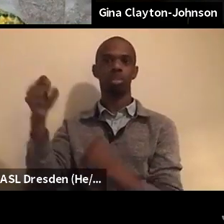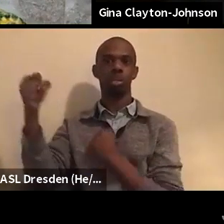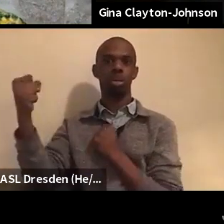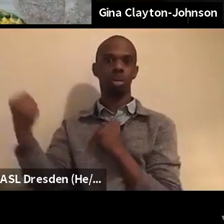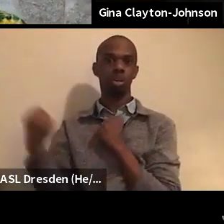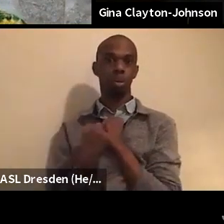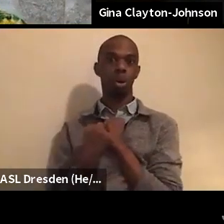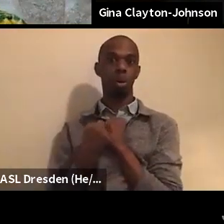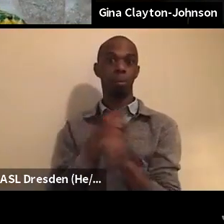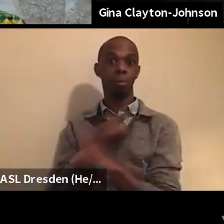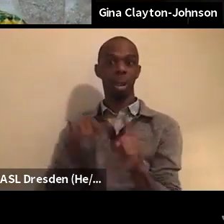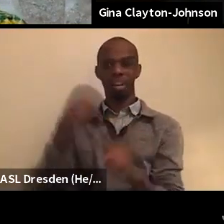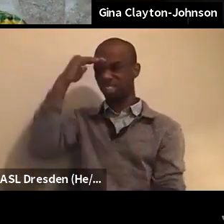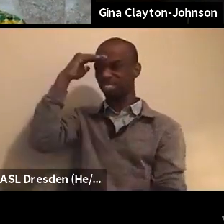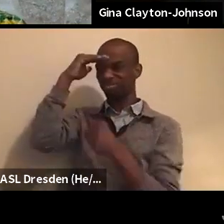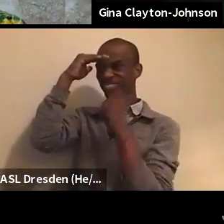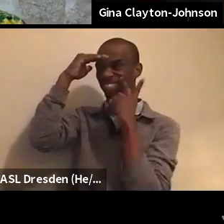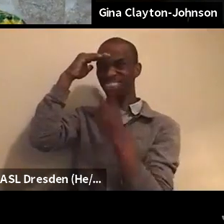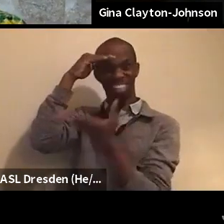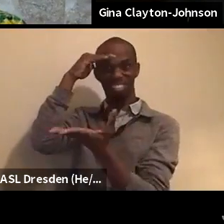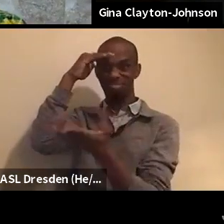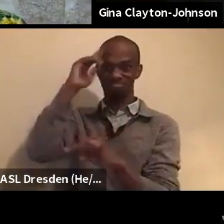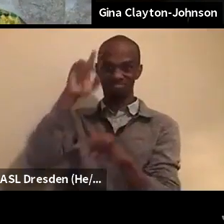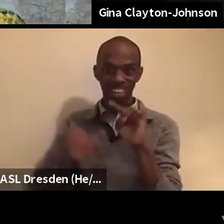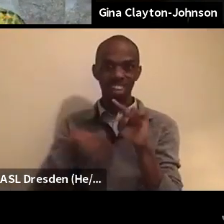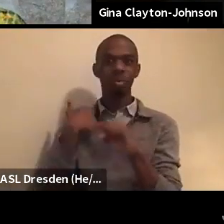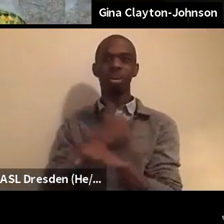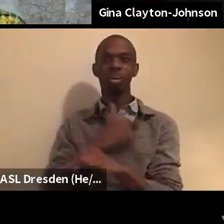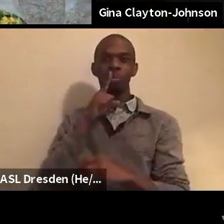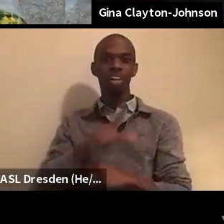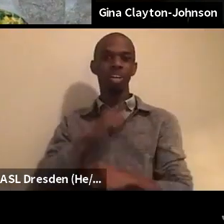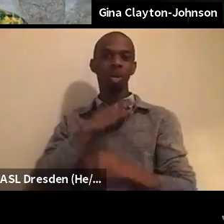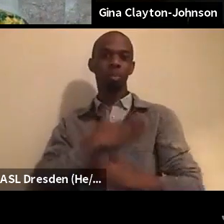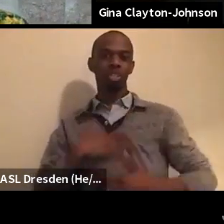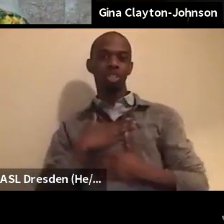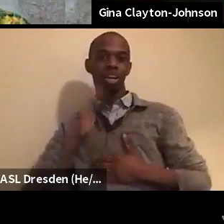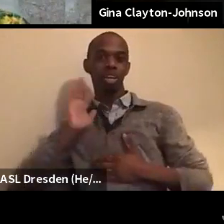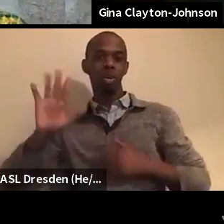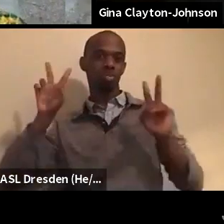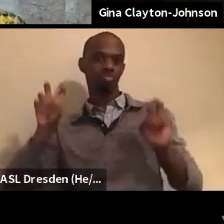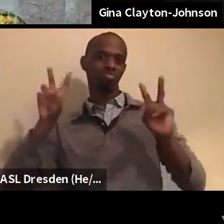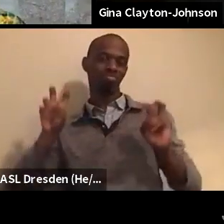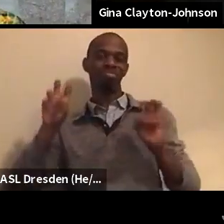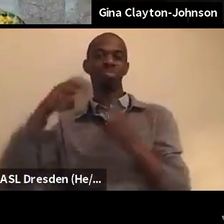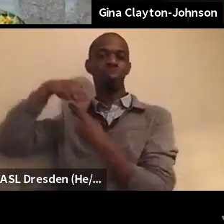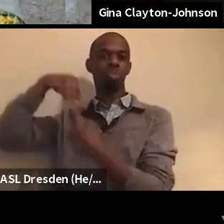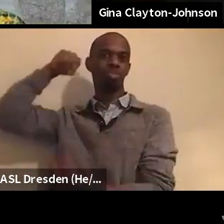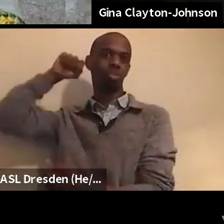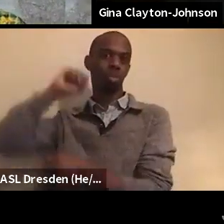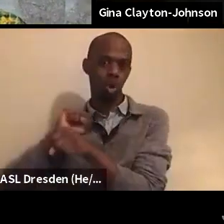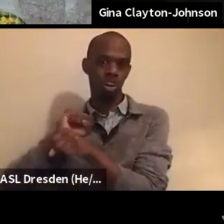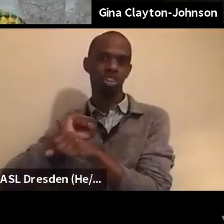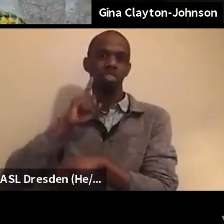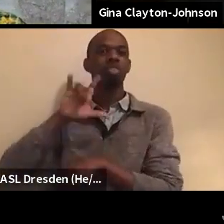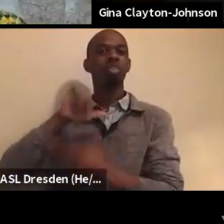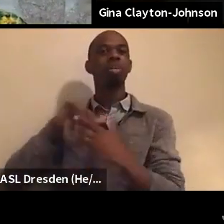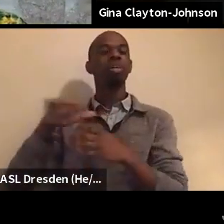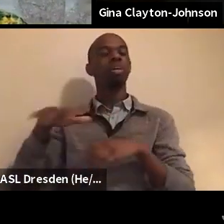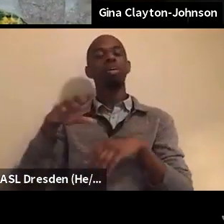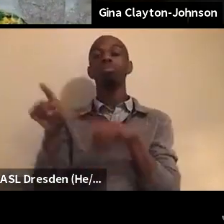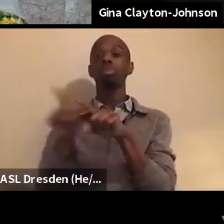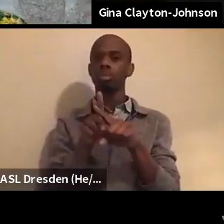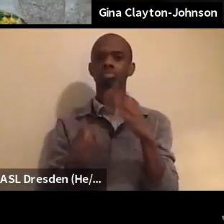see. We really appreciate your invisible work in doing that. Patrice, thank you for